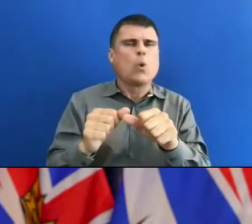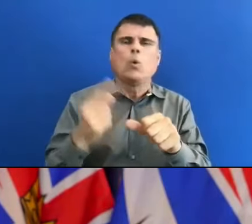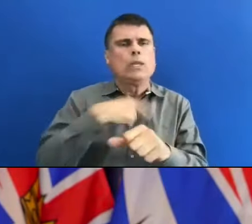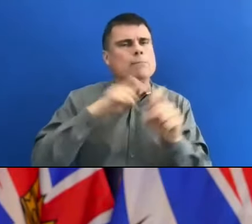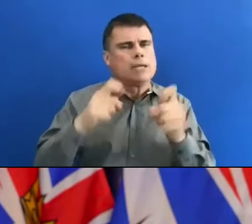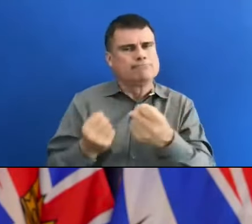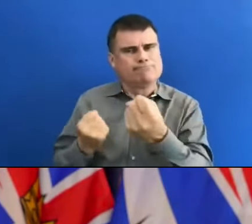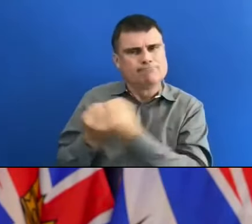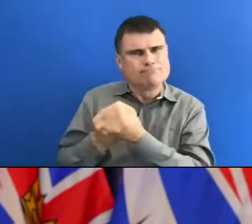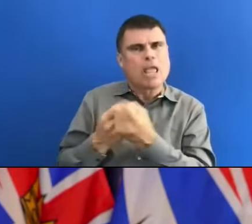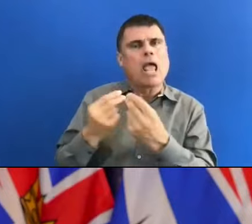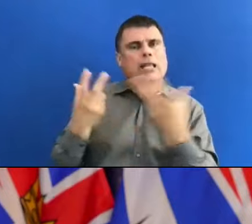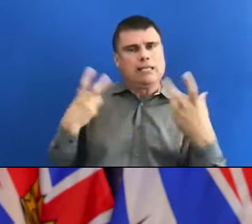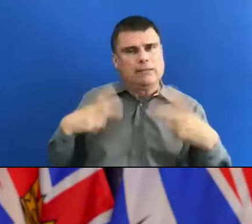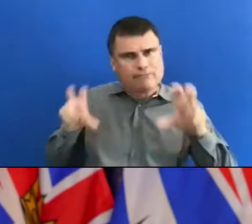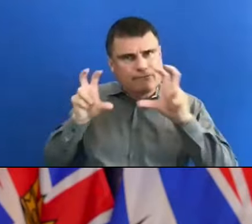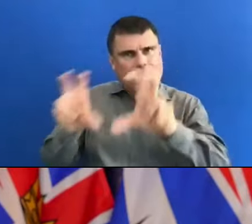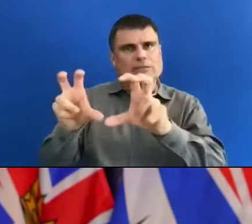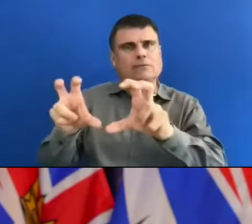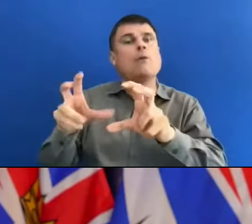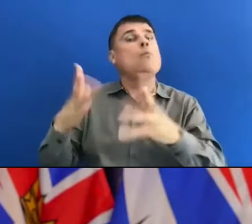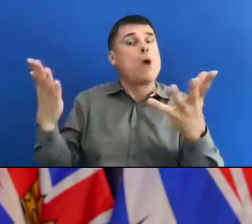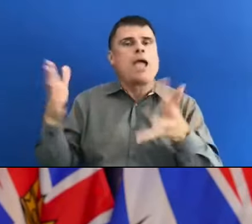and again and again. that's what we intend to do.